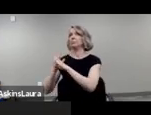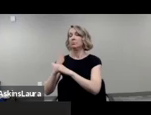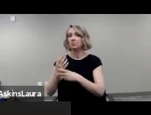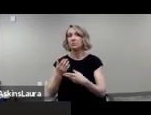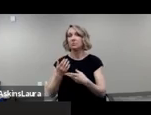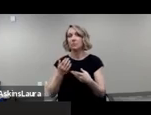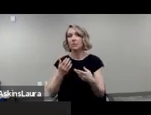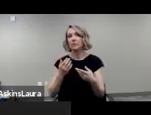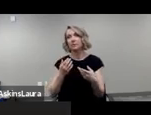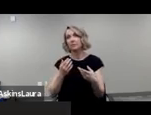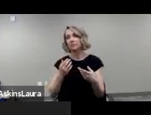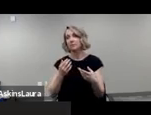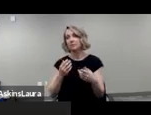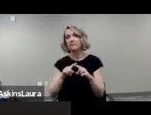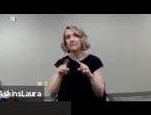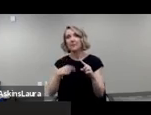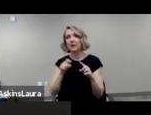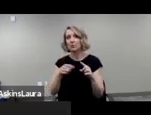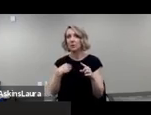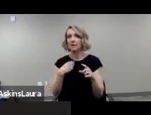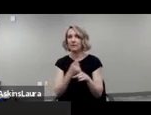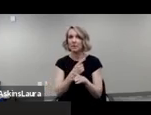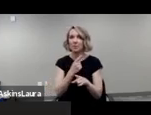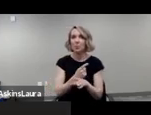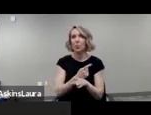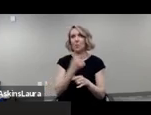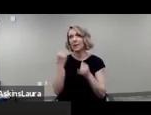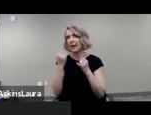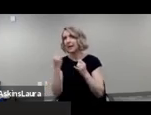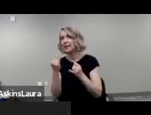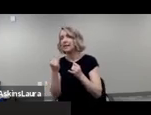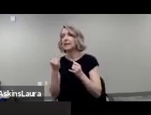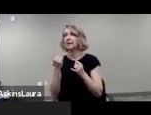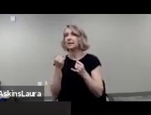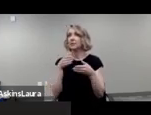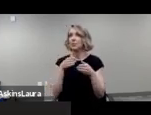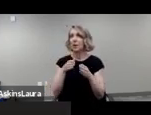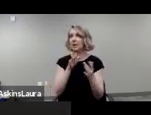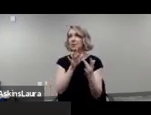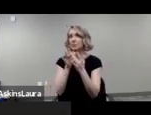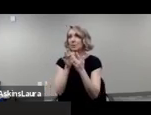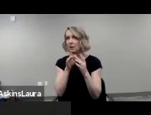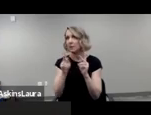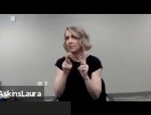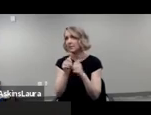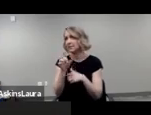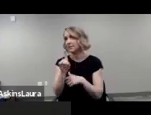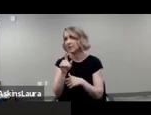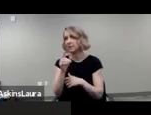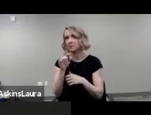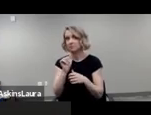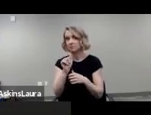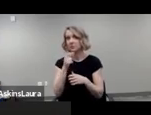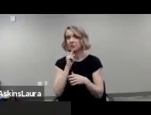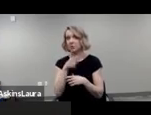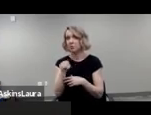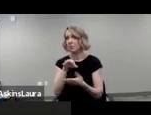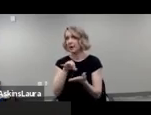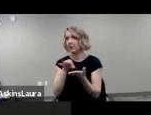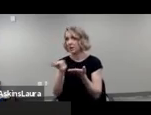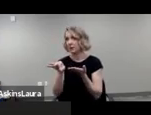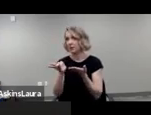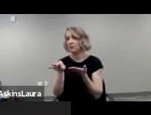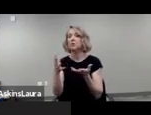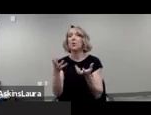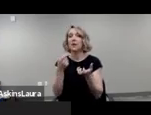thoughts to ensure that people with disabilities are counted so that i would for all that are listening in the audience i would put this out there as there